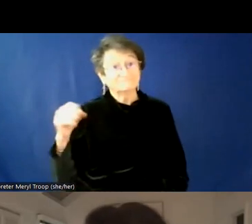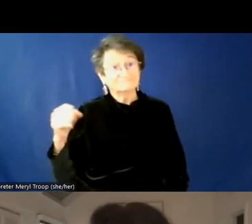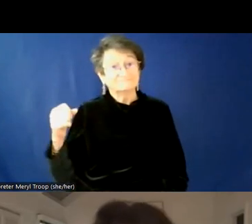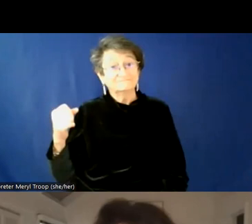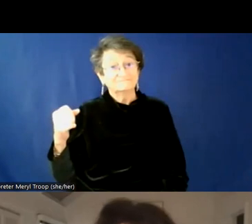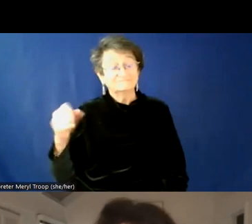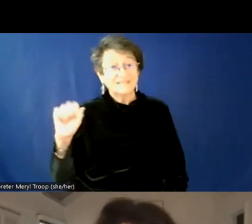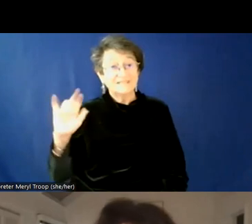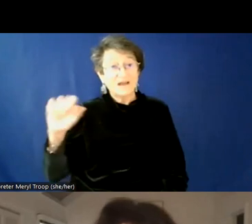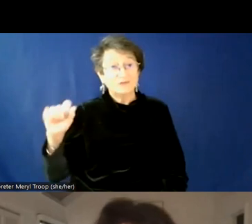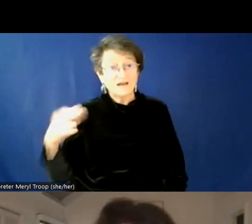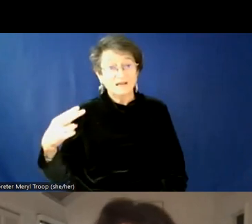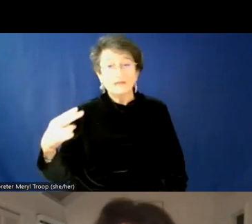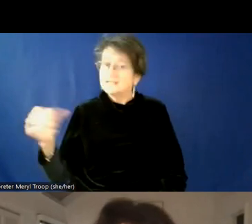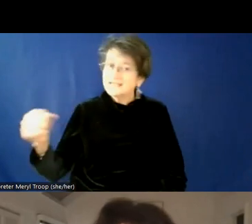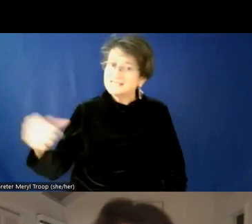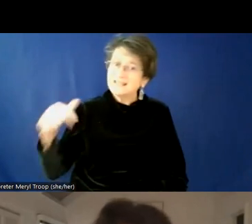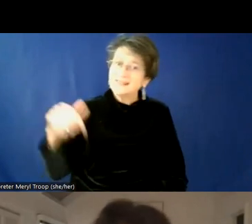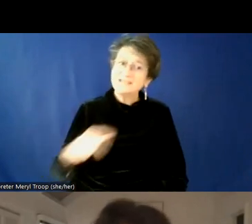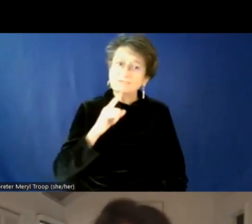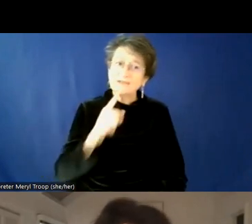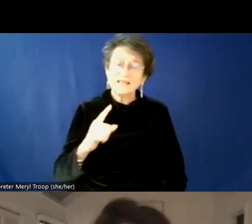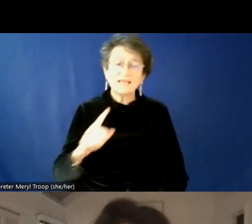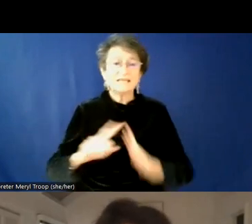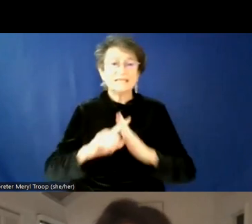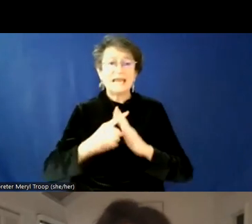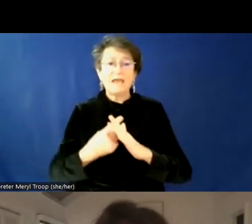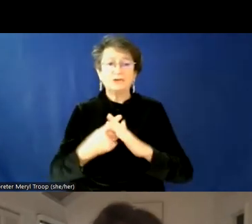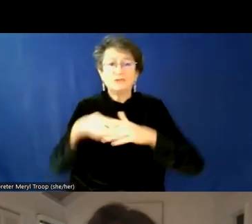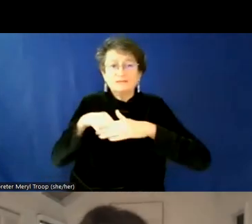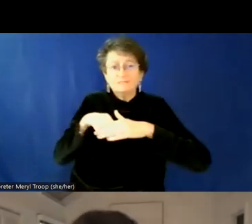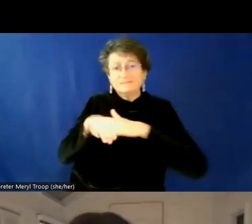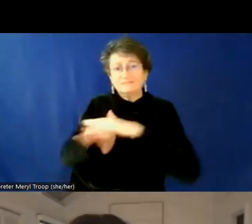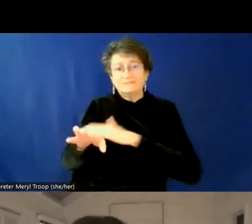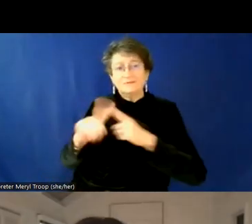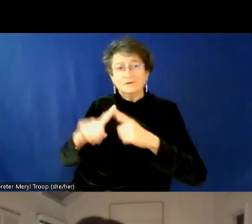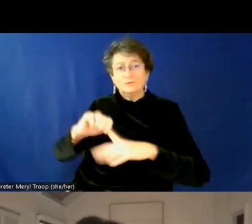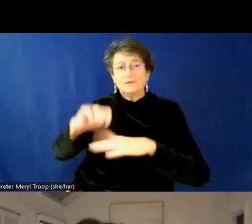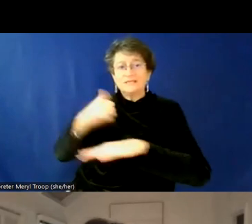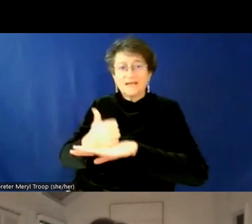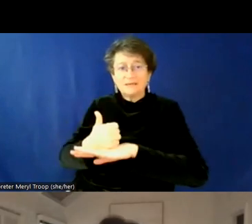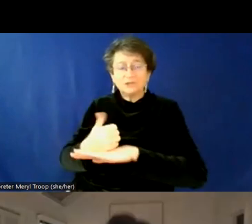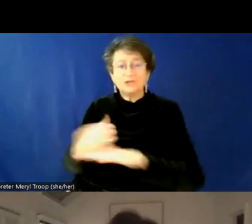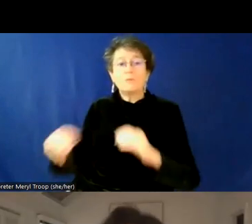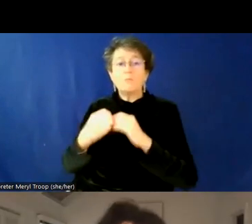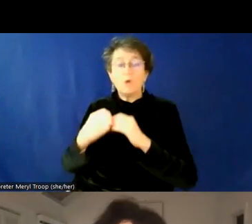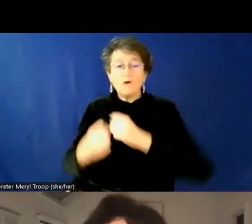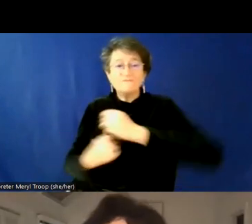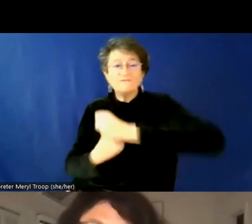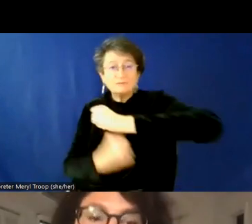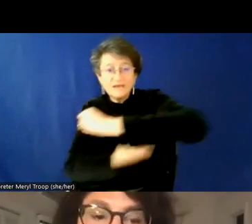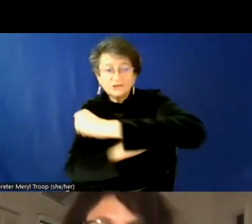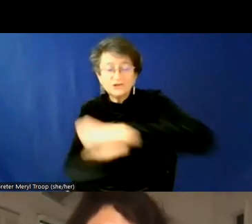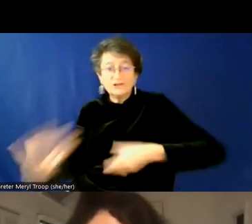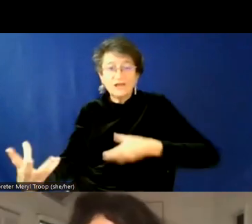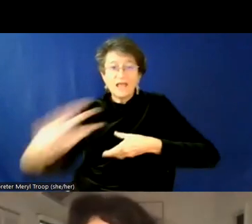this really is sort of like, you know, an, an entryway into, into really sort of establishing more foundational inclusion work and inclusion